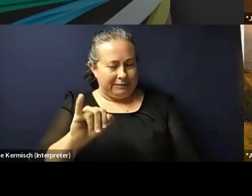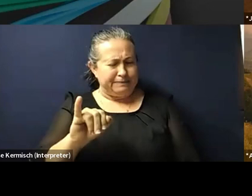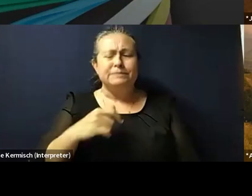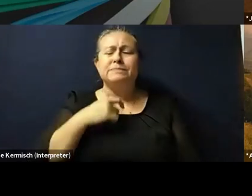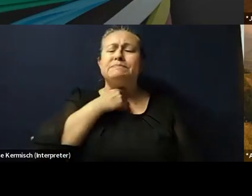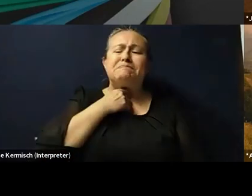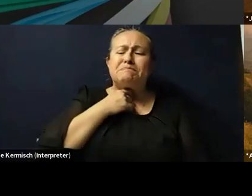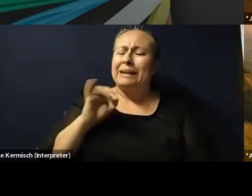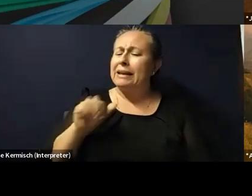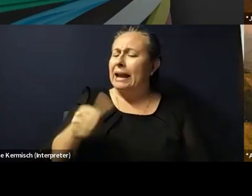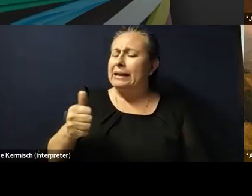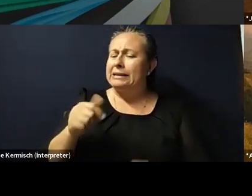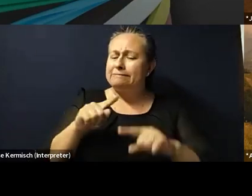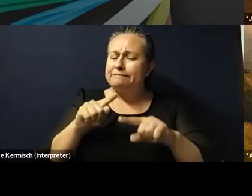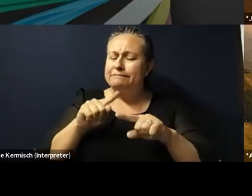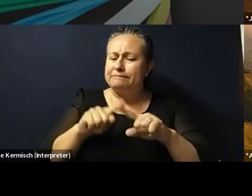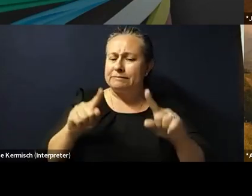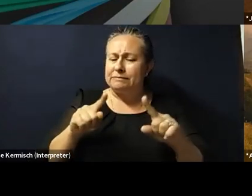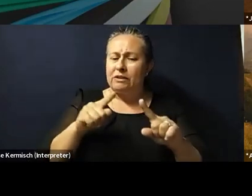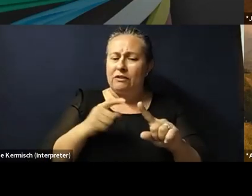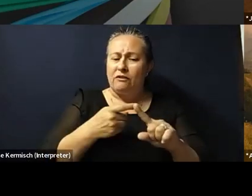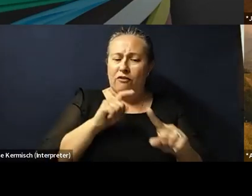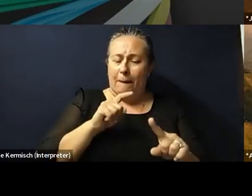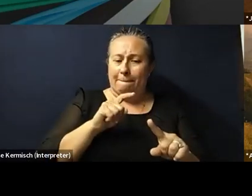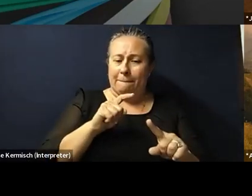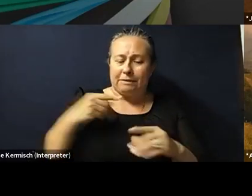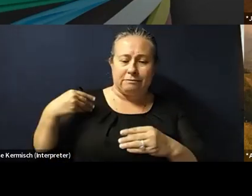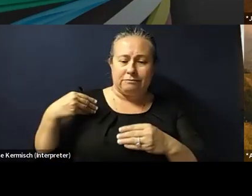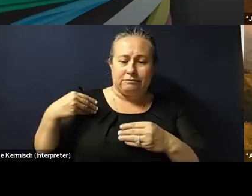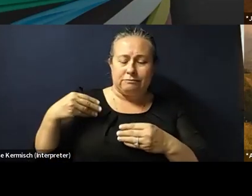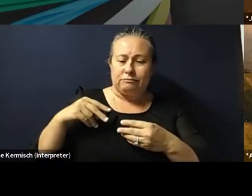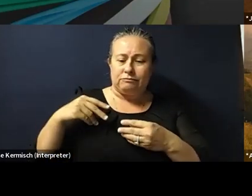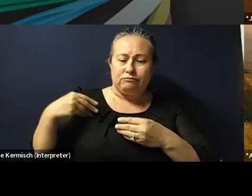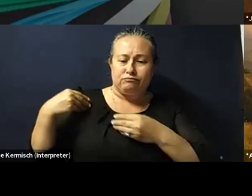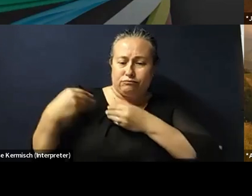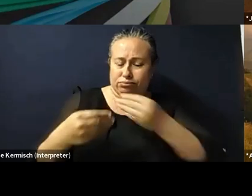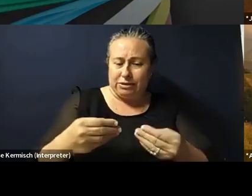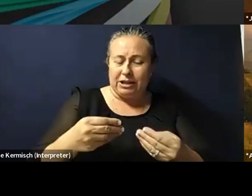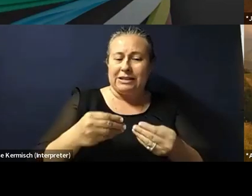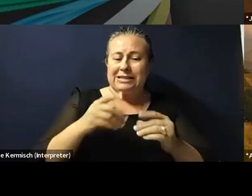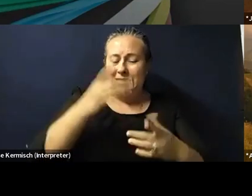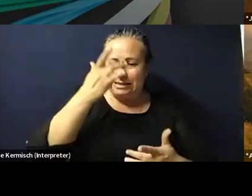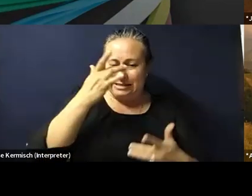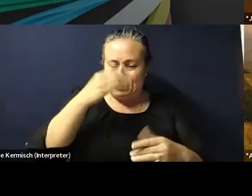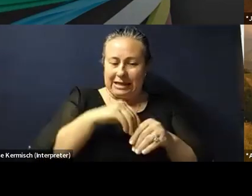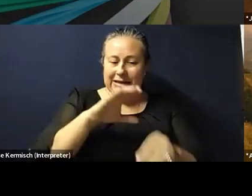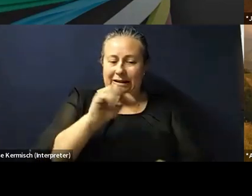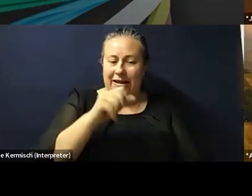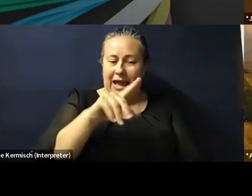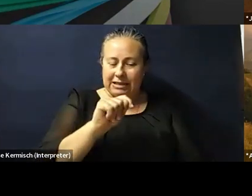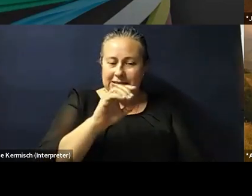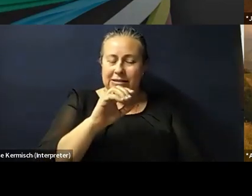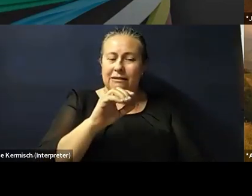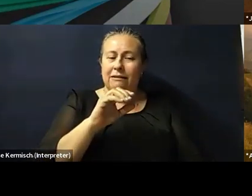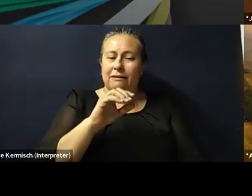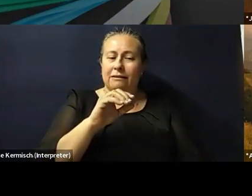difference in stigmatization in genetic diseases and disabilities within the caste hierarchy, or any difference in